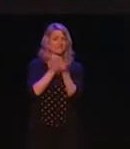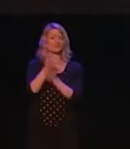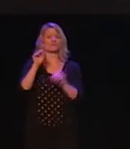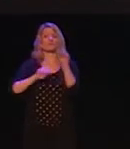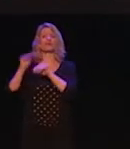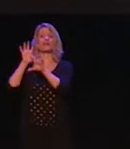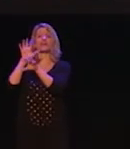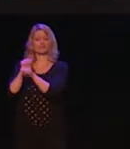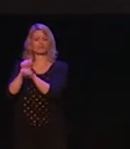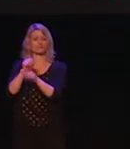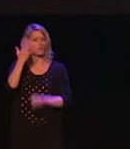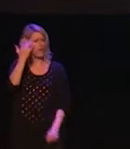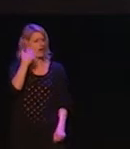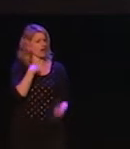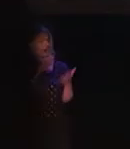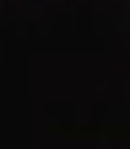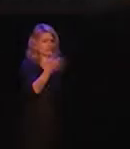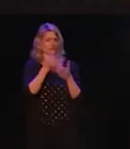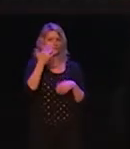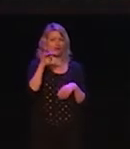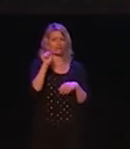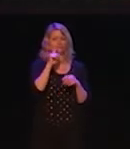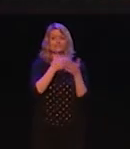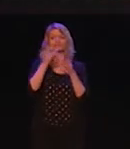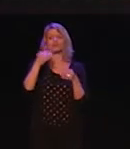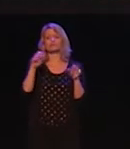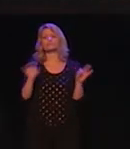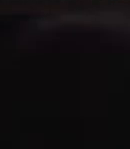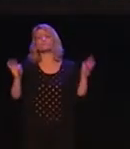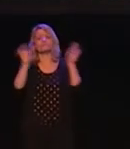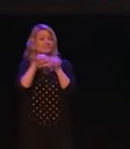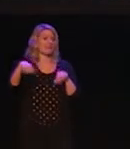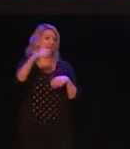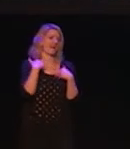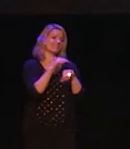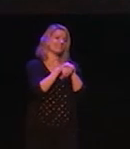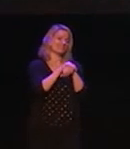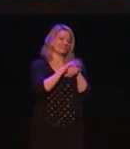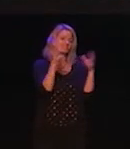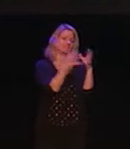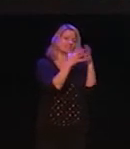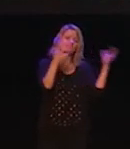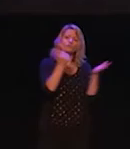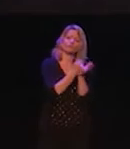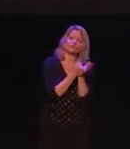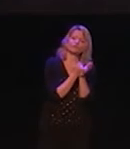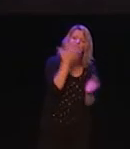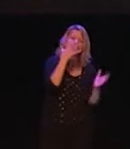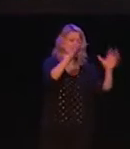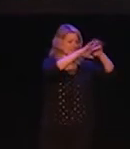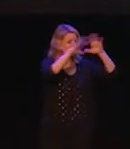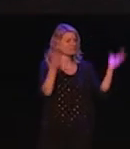Part of what we work on in ML2 is creating nursery rhymes through motion capture. Nursery rhymes are so very